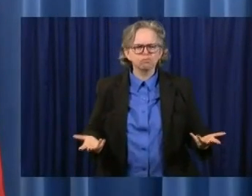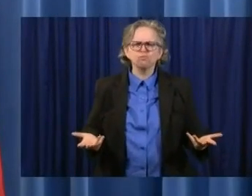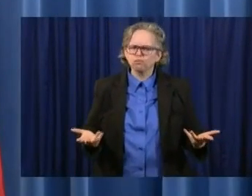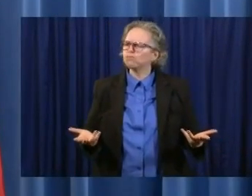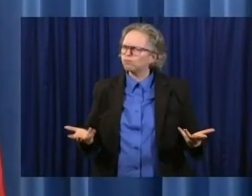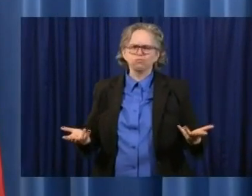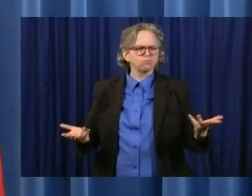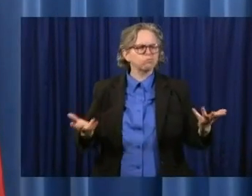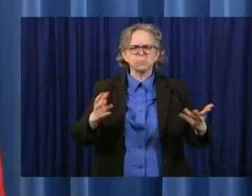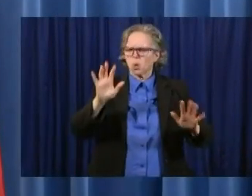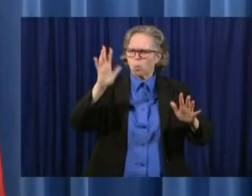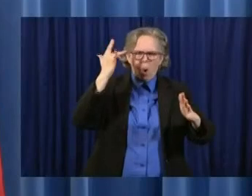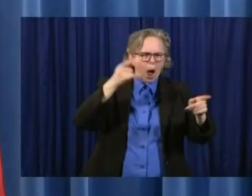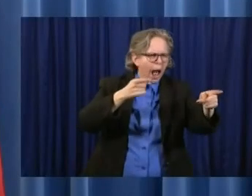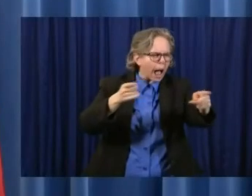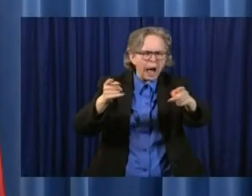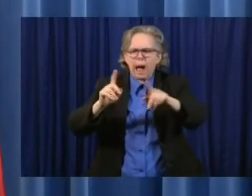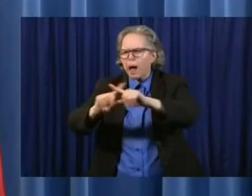times.